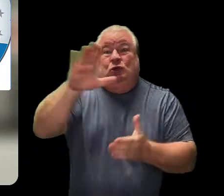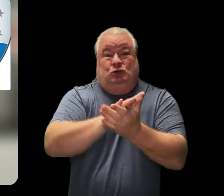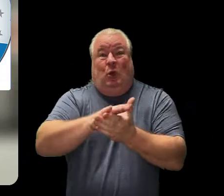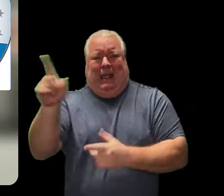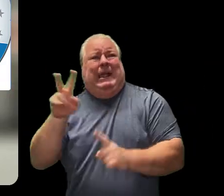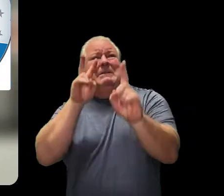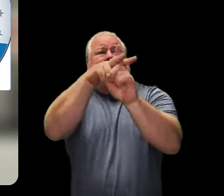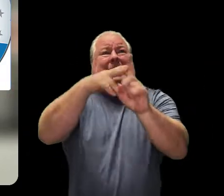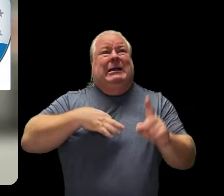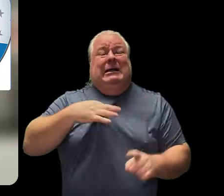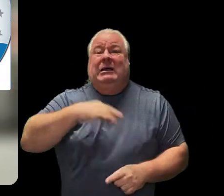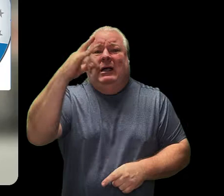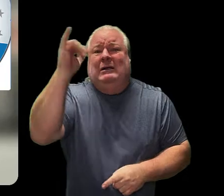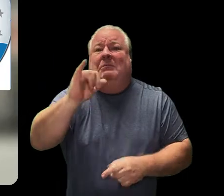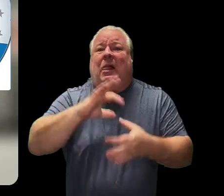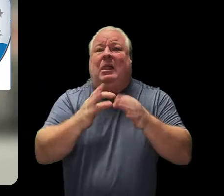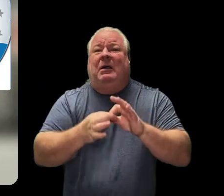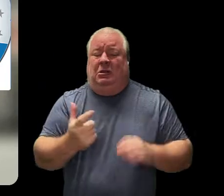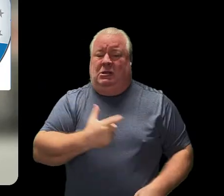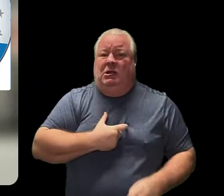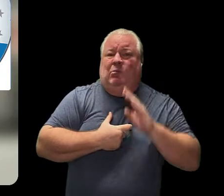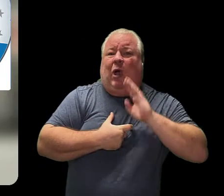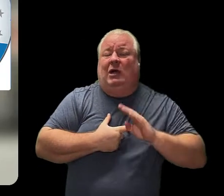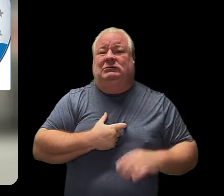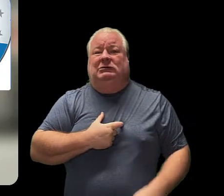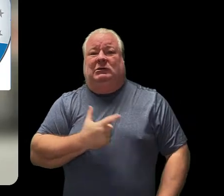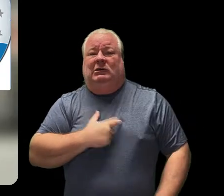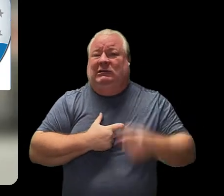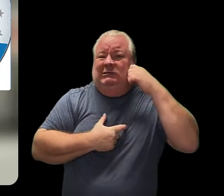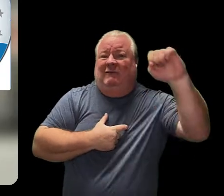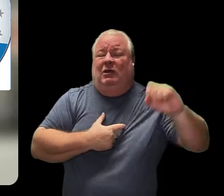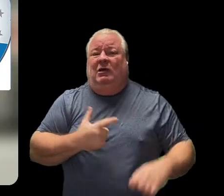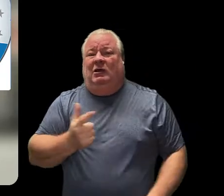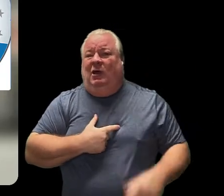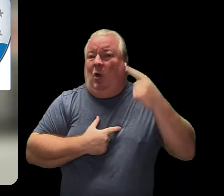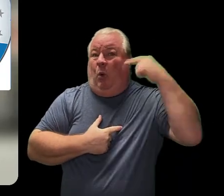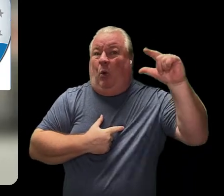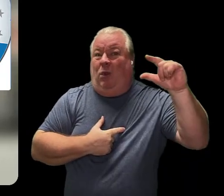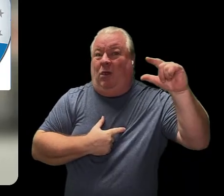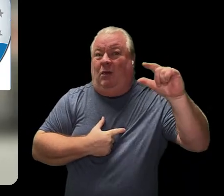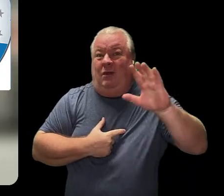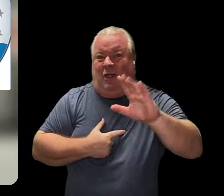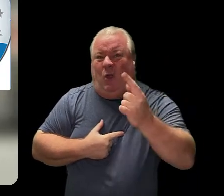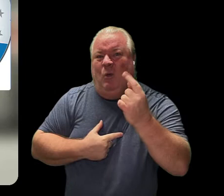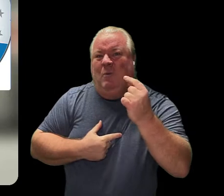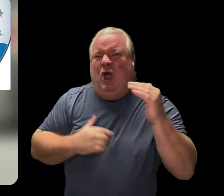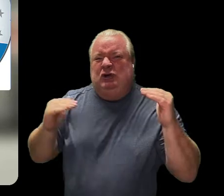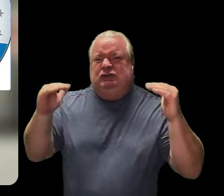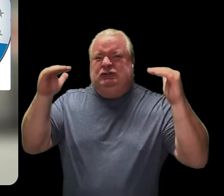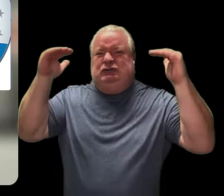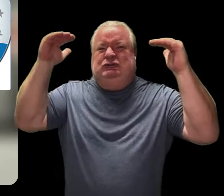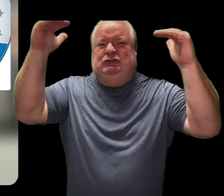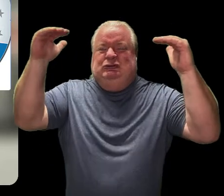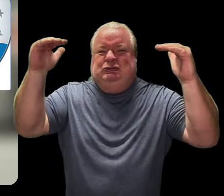Olympics. You can win a bronze, you can win a silver, you can win a gold and they even have won